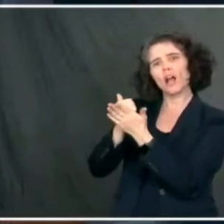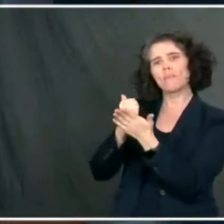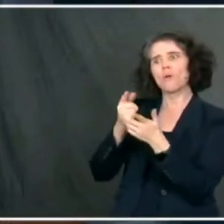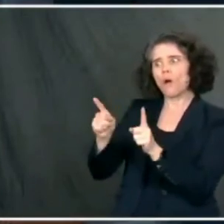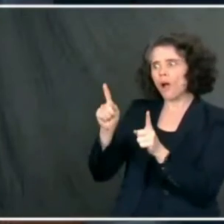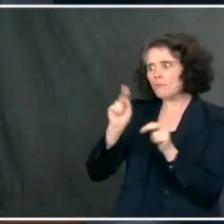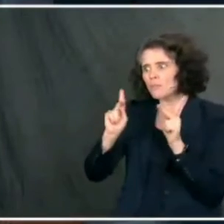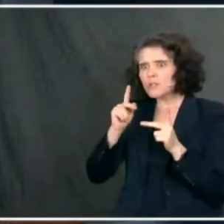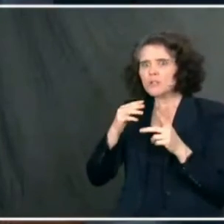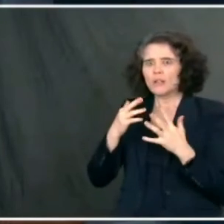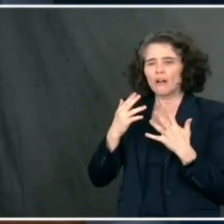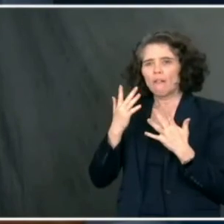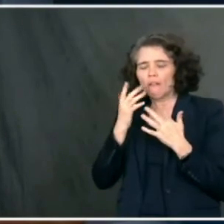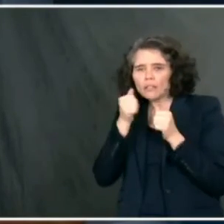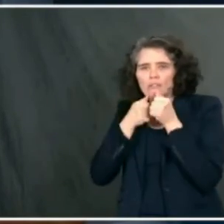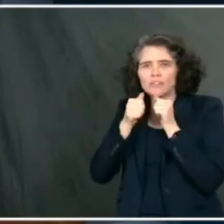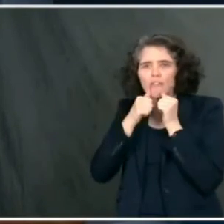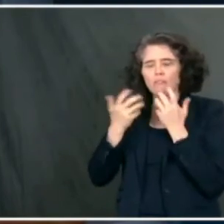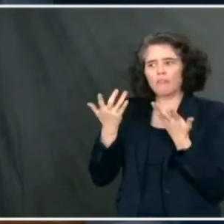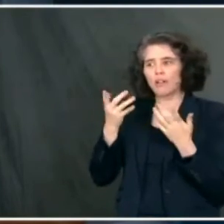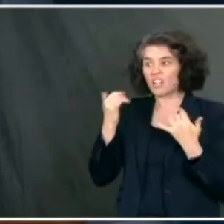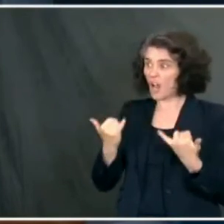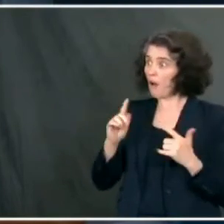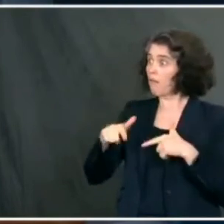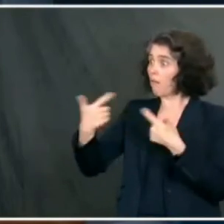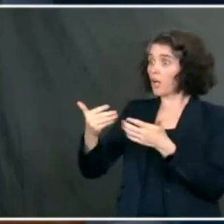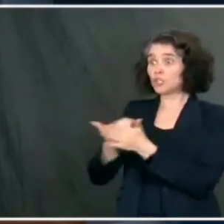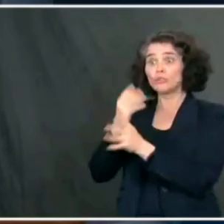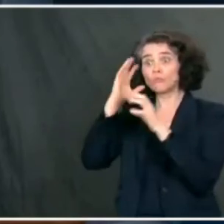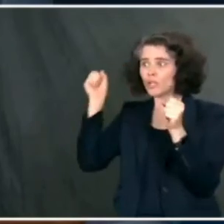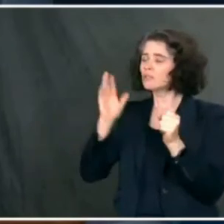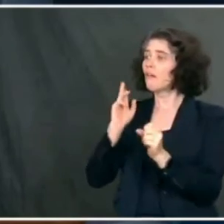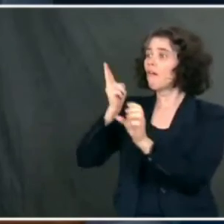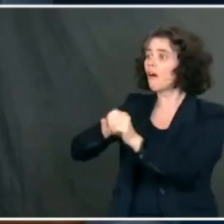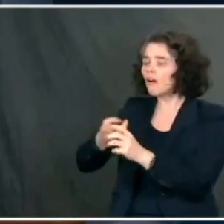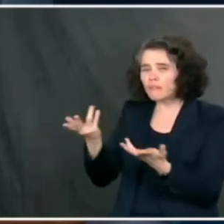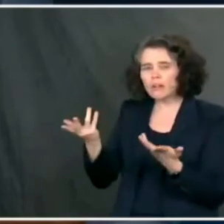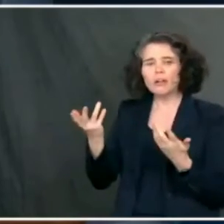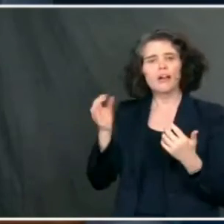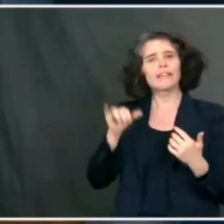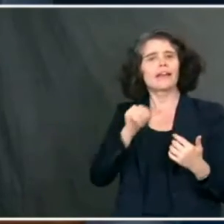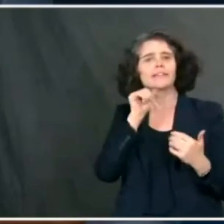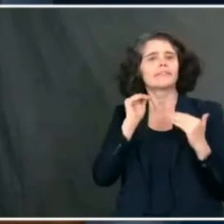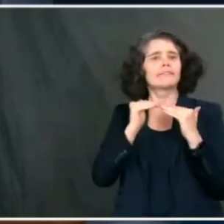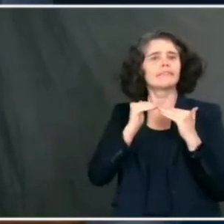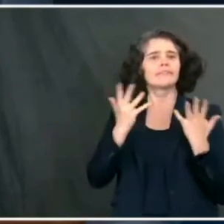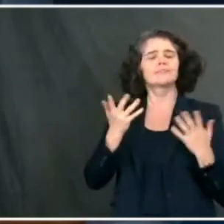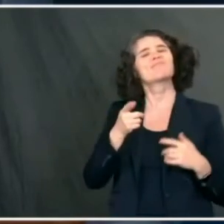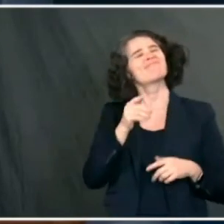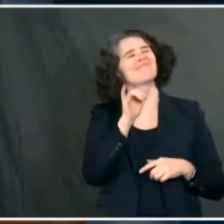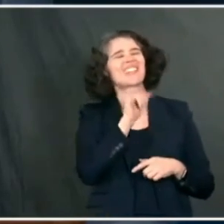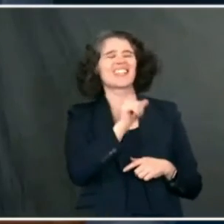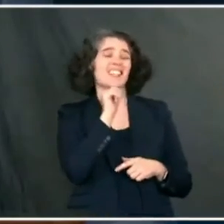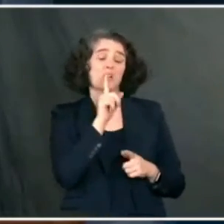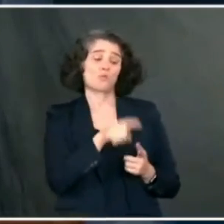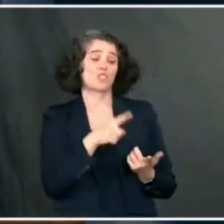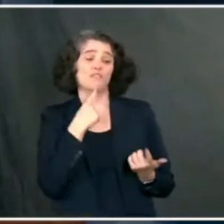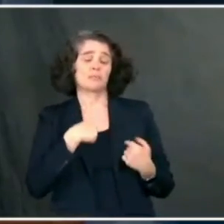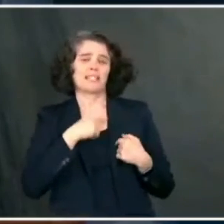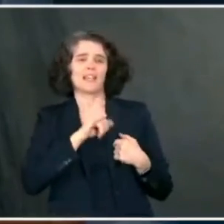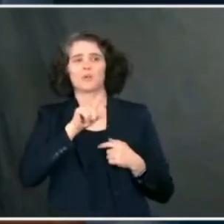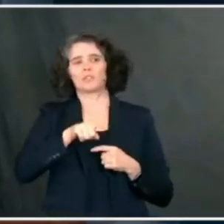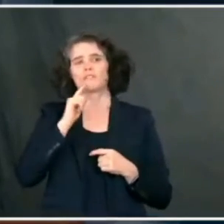I'm not aware of the timeline of when Amazon reached out. That sounds like a question for Amazon to me. Go ahead. What did you think about all the